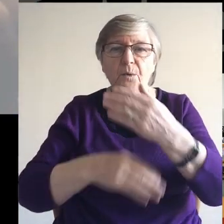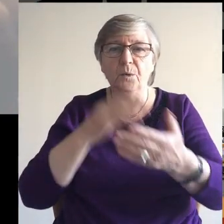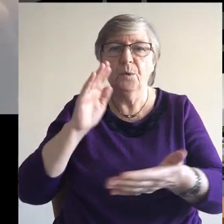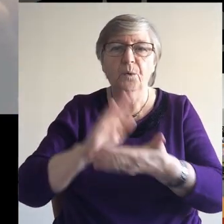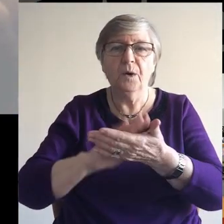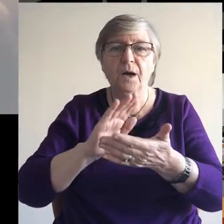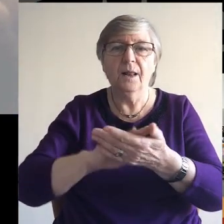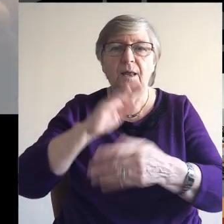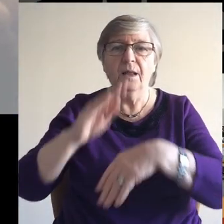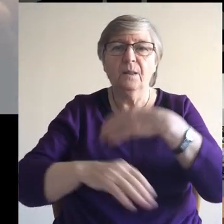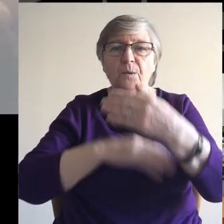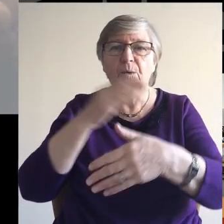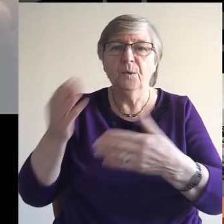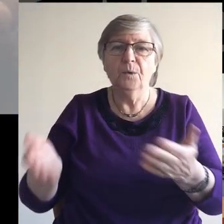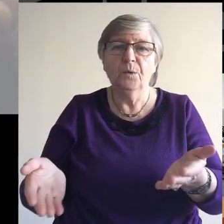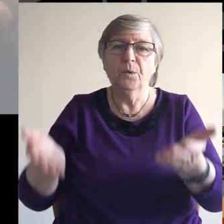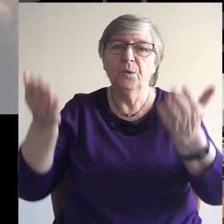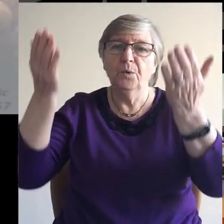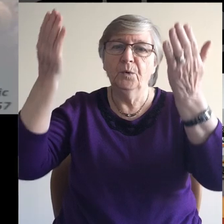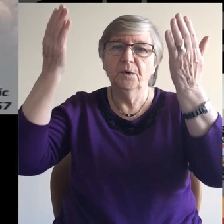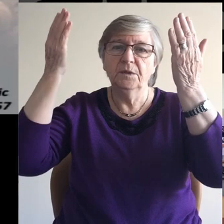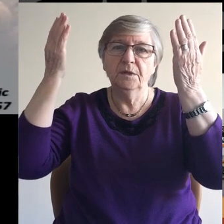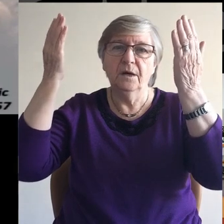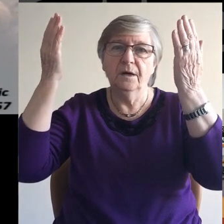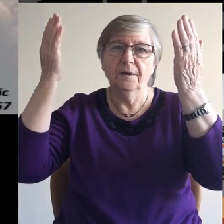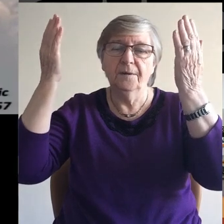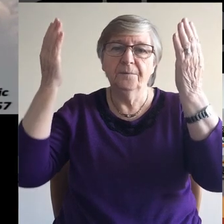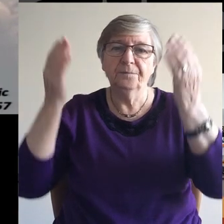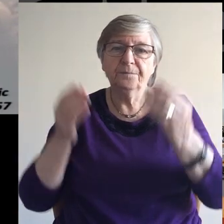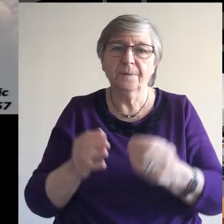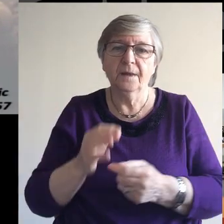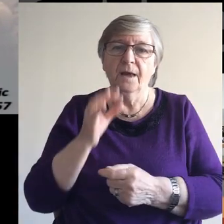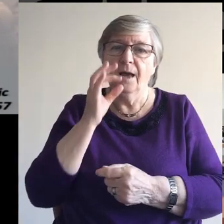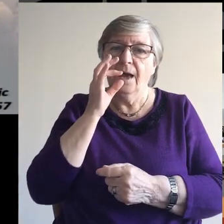Alleluia. Alleluia.